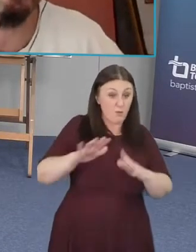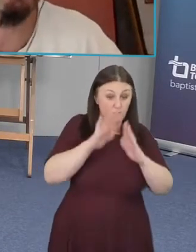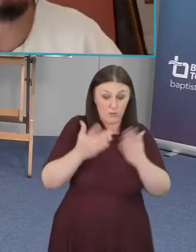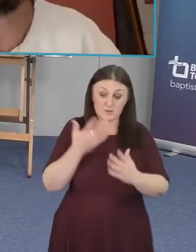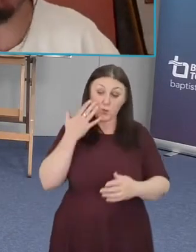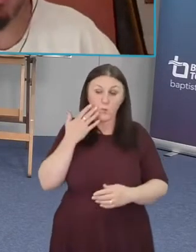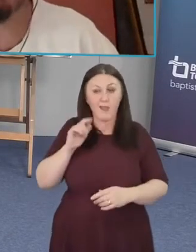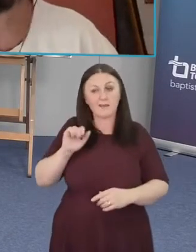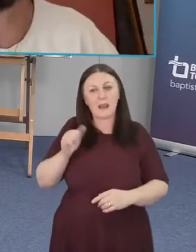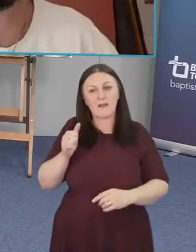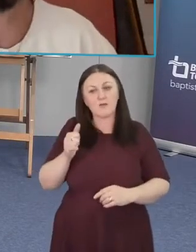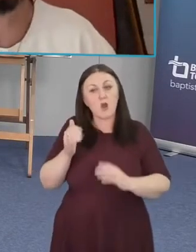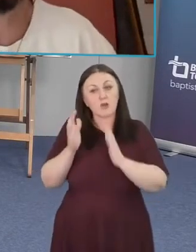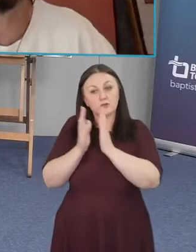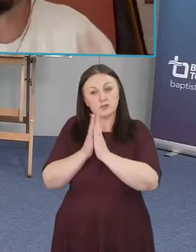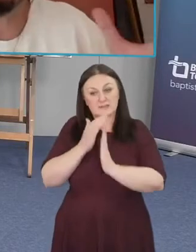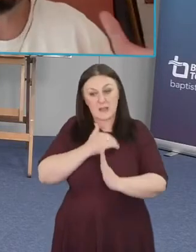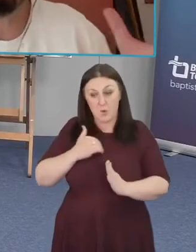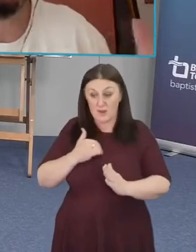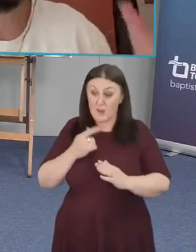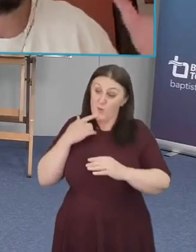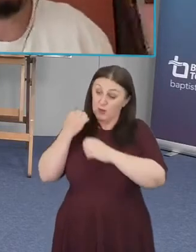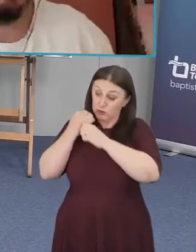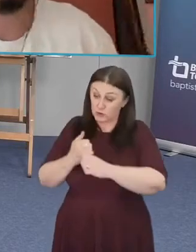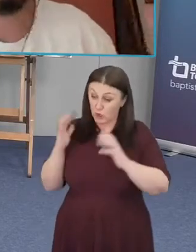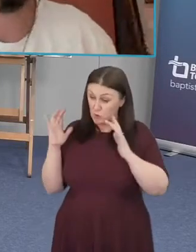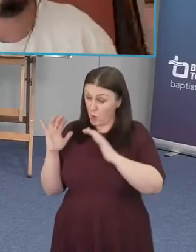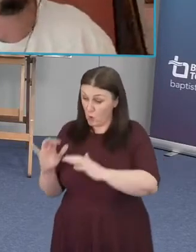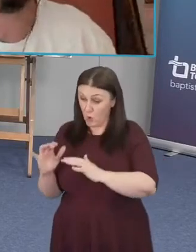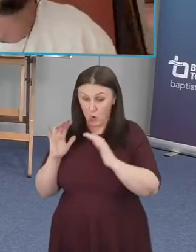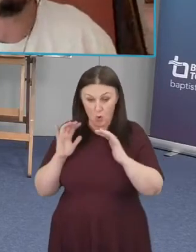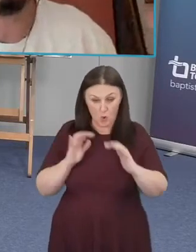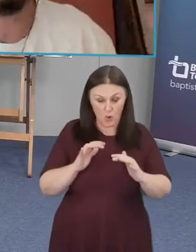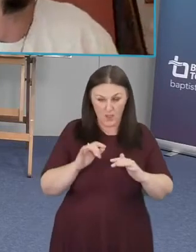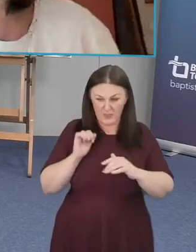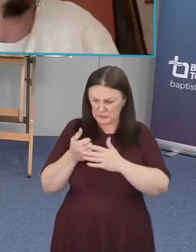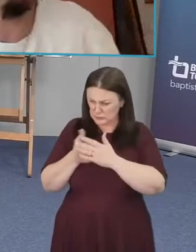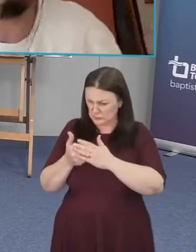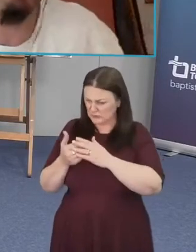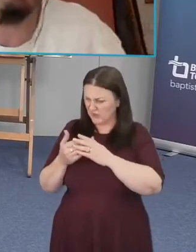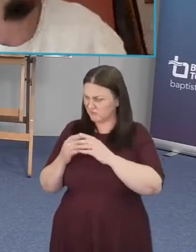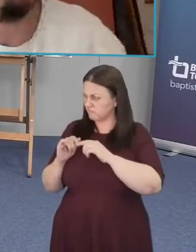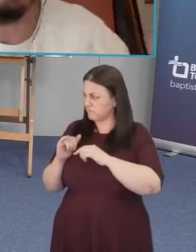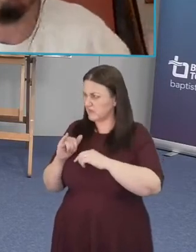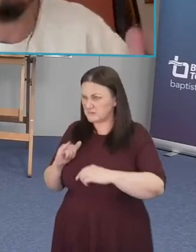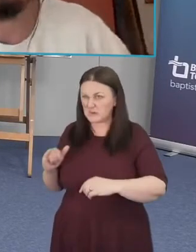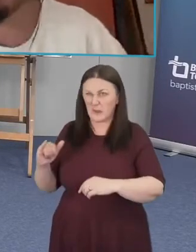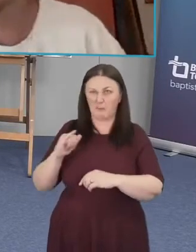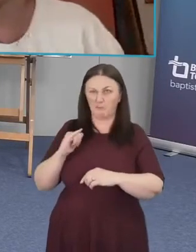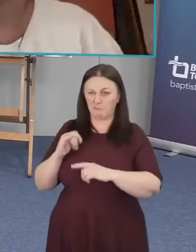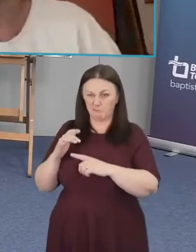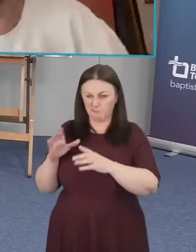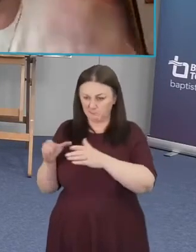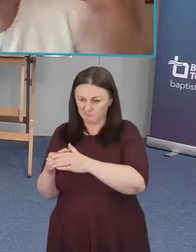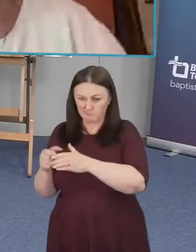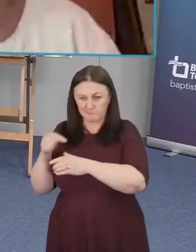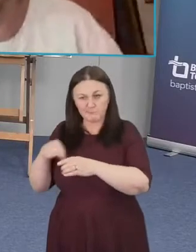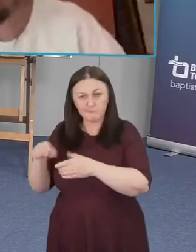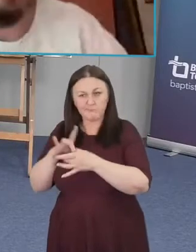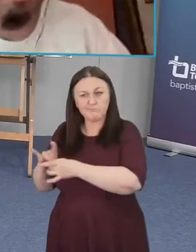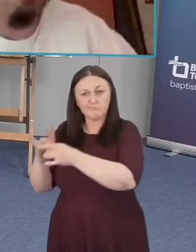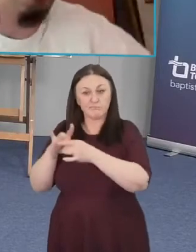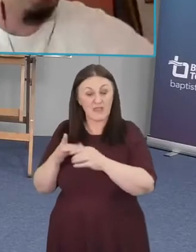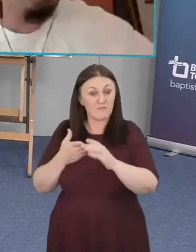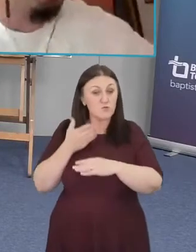gathers for worship often we are in the most homogenous circles that um that we're in i mean you go to you go to the